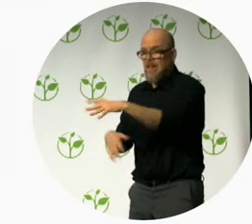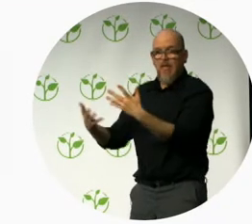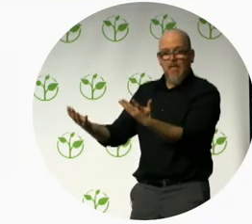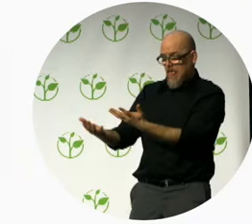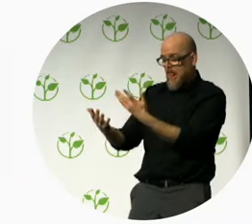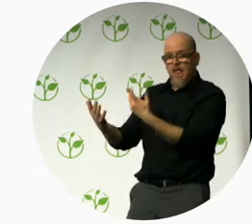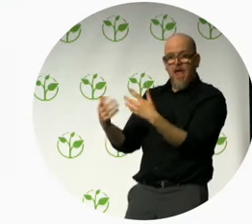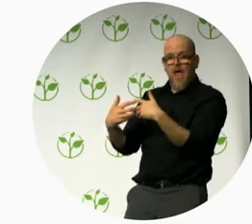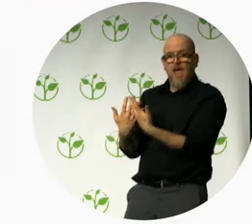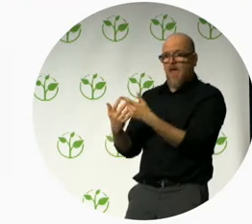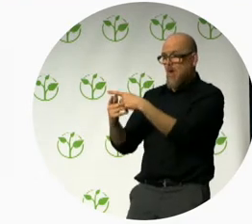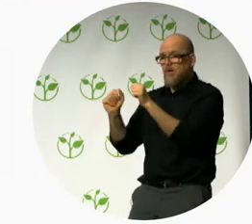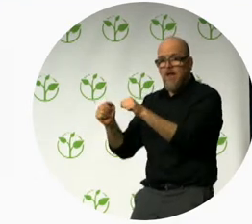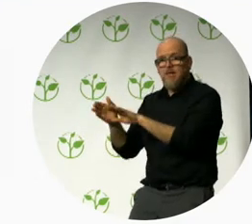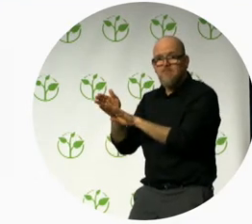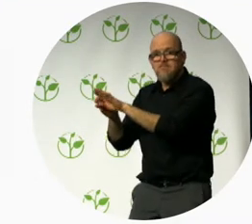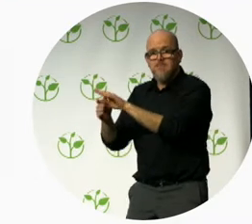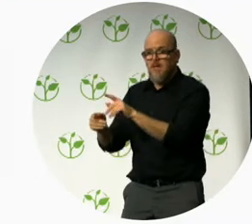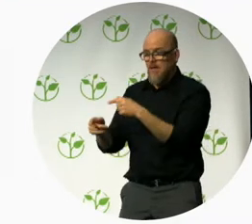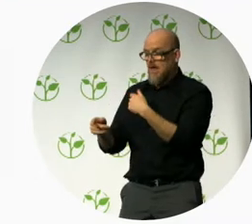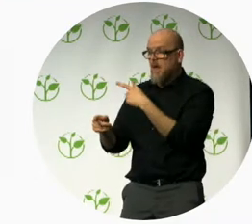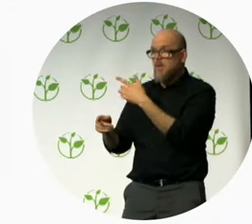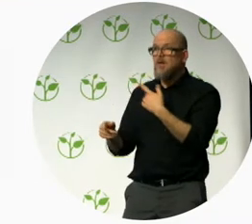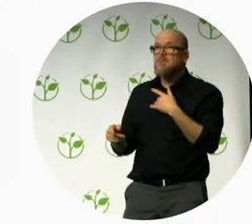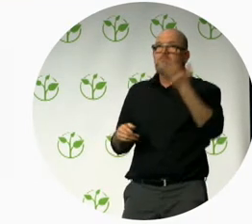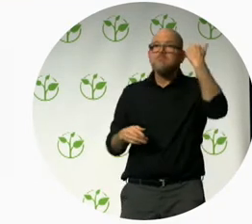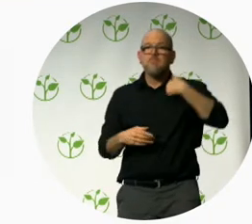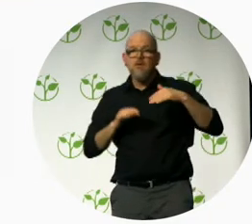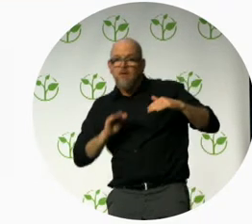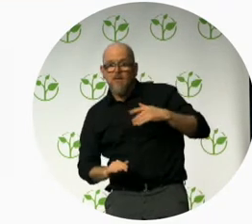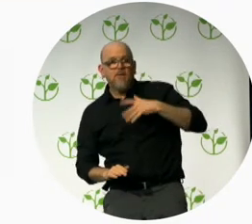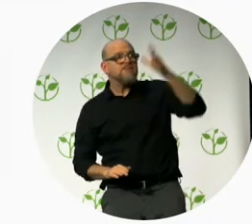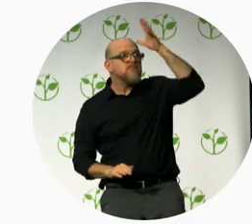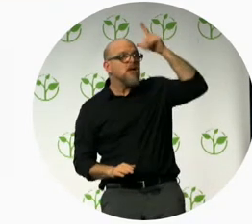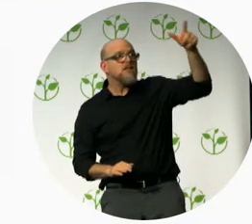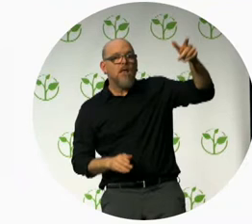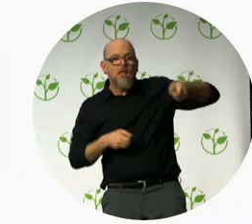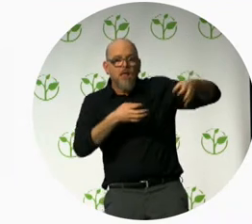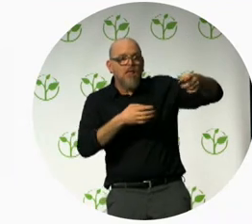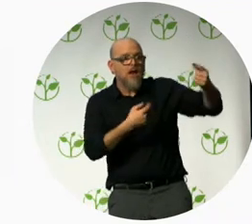I went through as a kid, this was unacceptable for me.